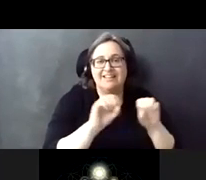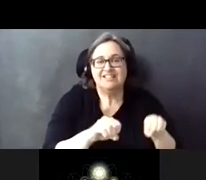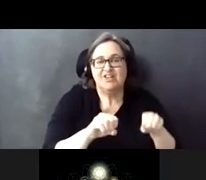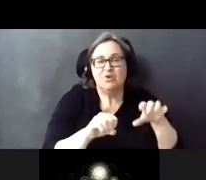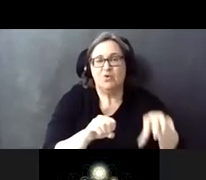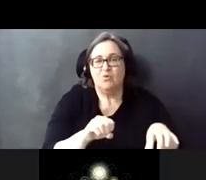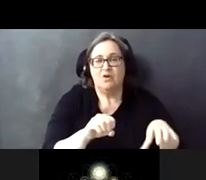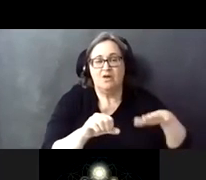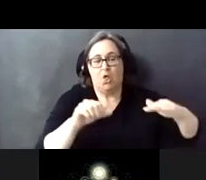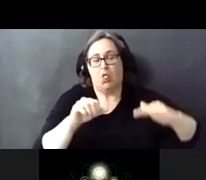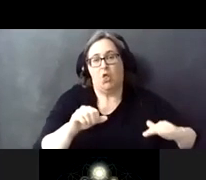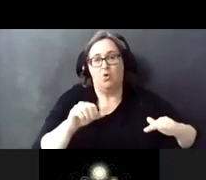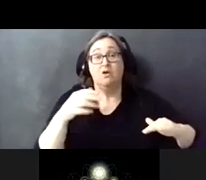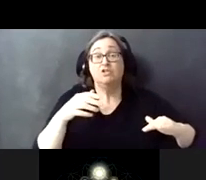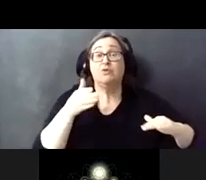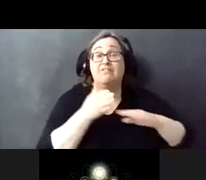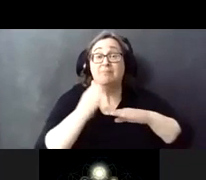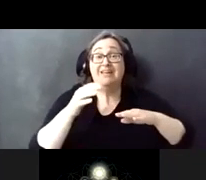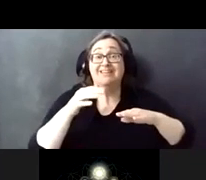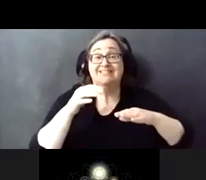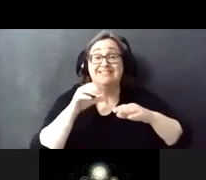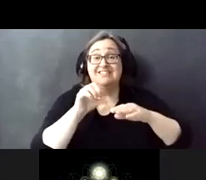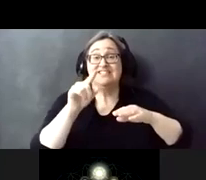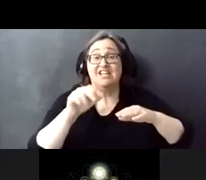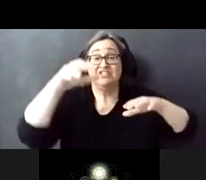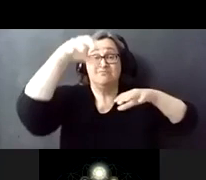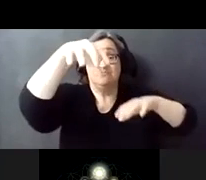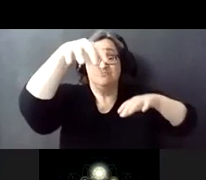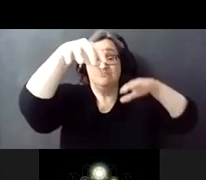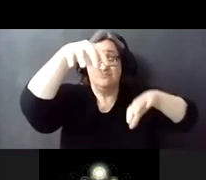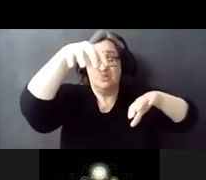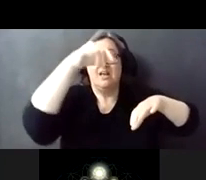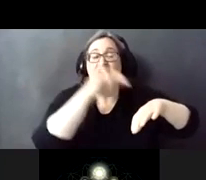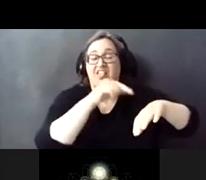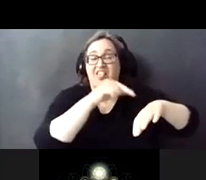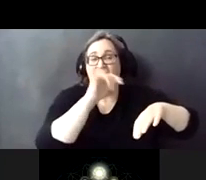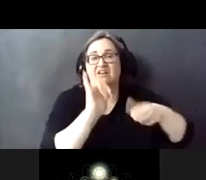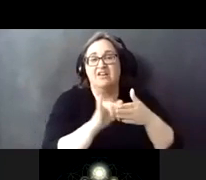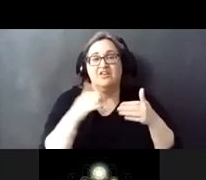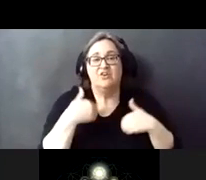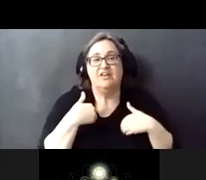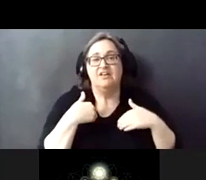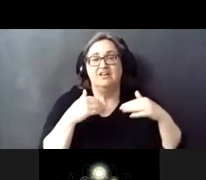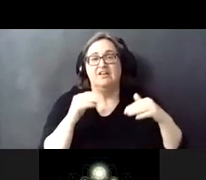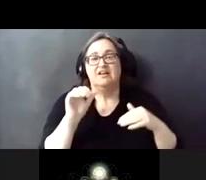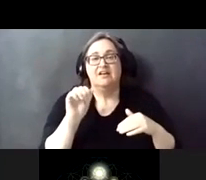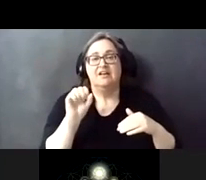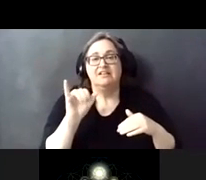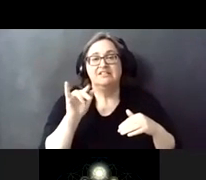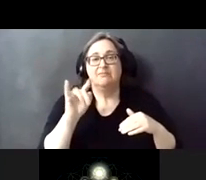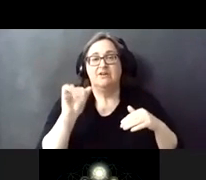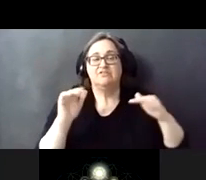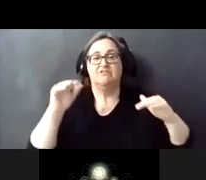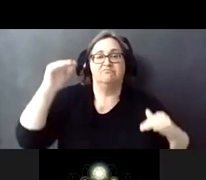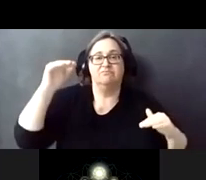lower in deference to the main station. This station house also has an asymmetrical facade that is